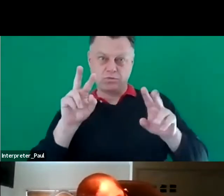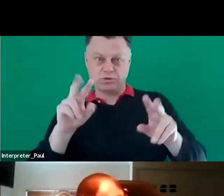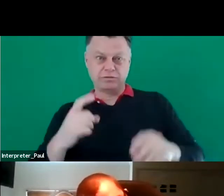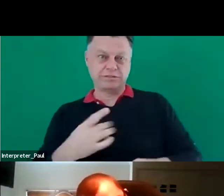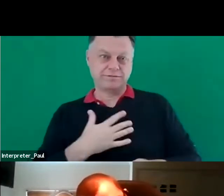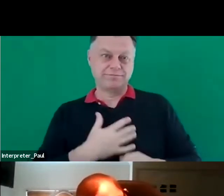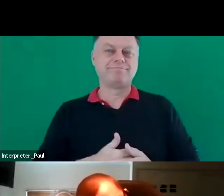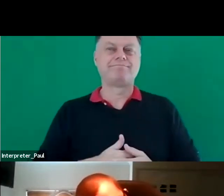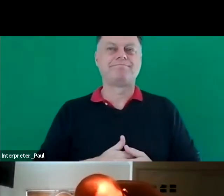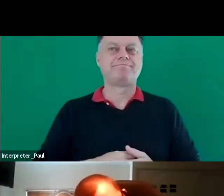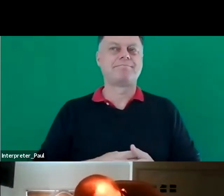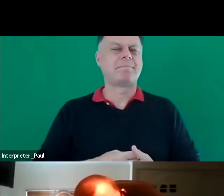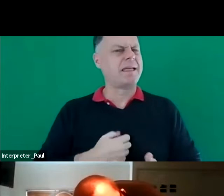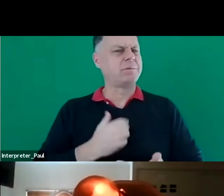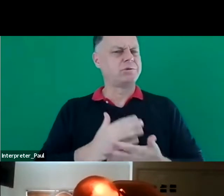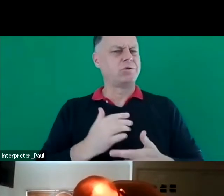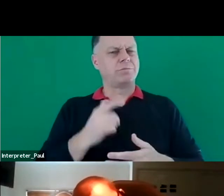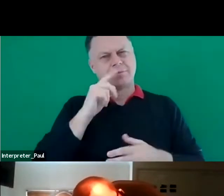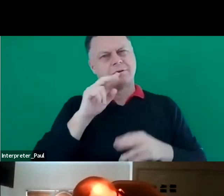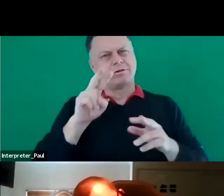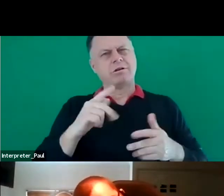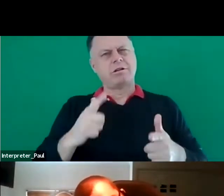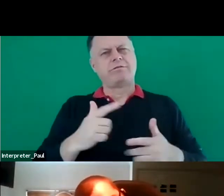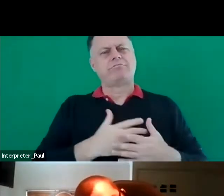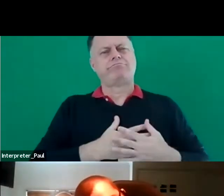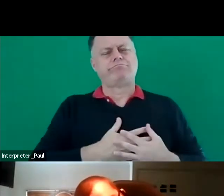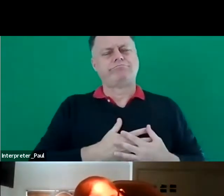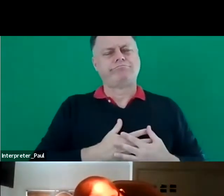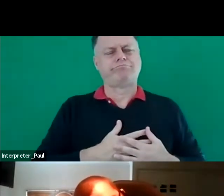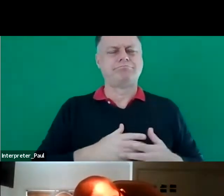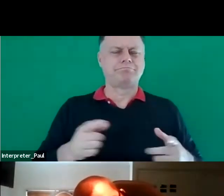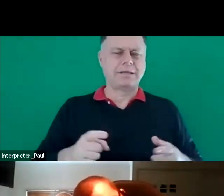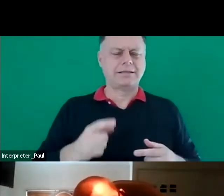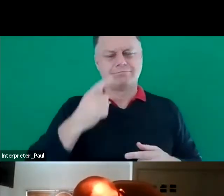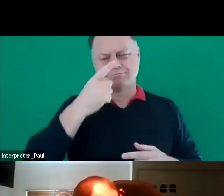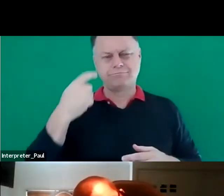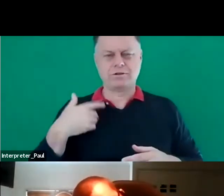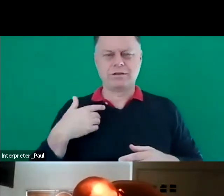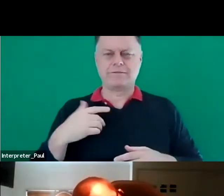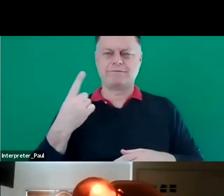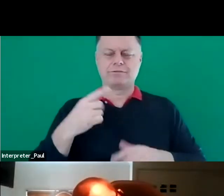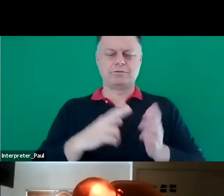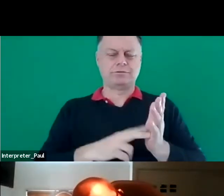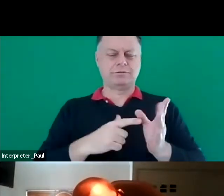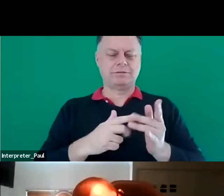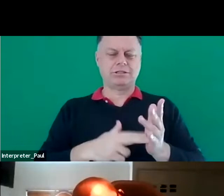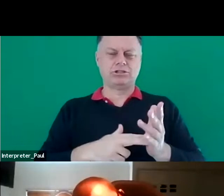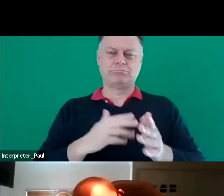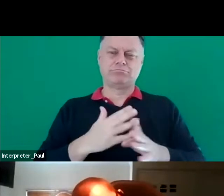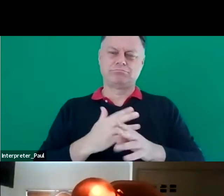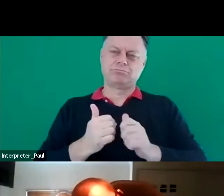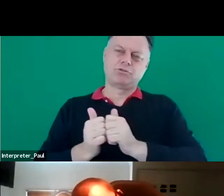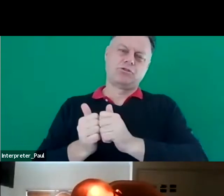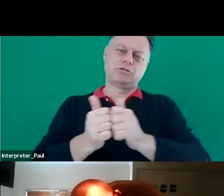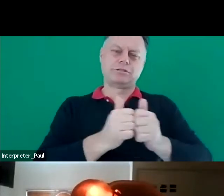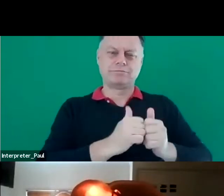That must have caused great pain pain and trauma for our First Nations colleagues and I want to acknowledge, acknowledge